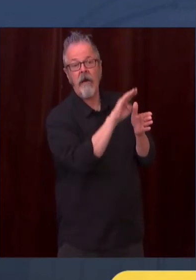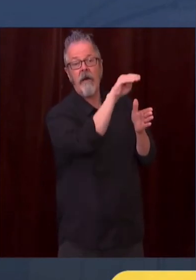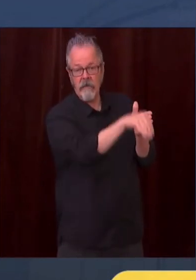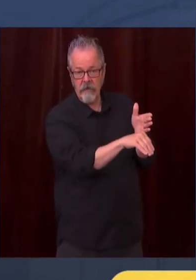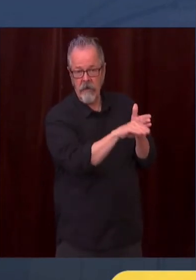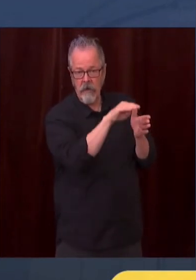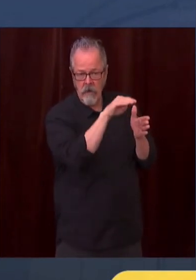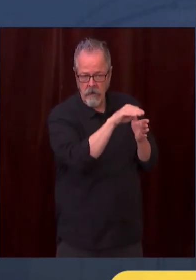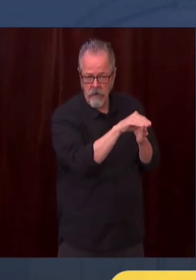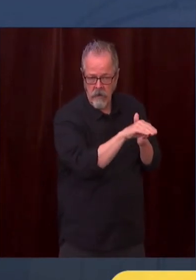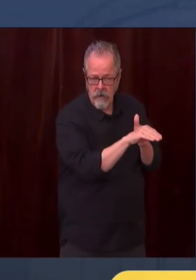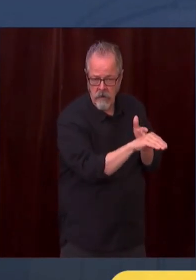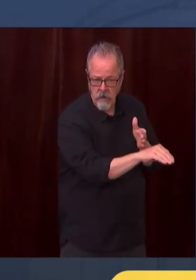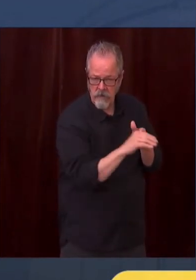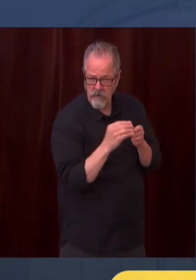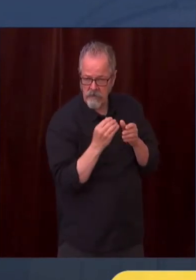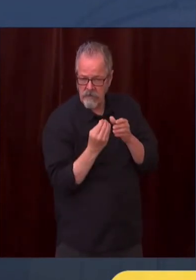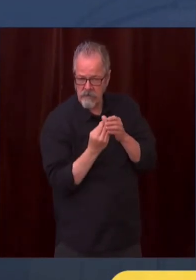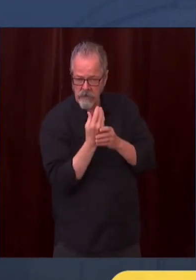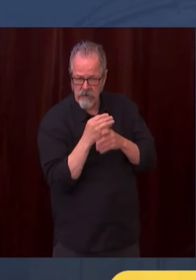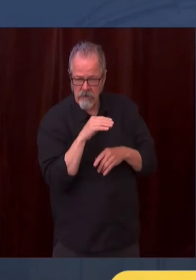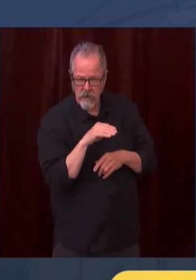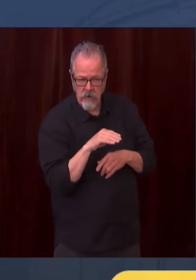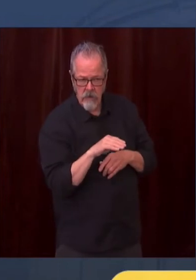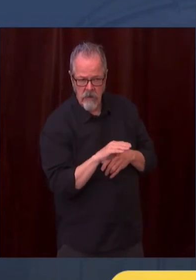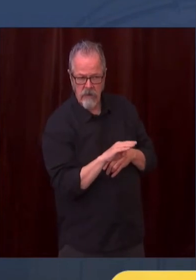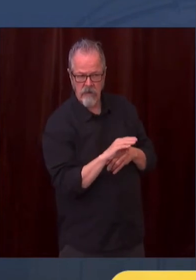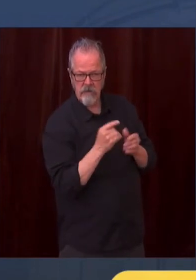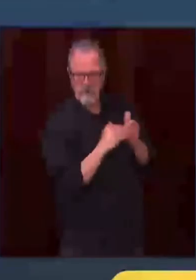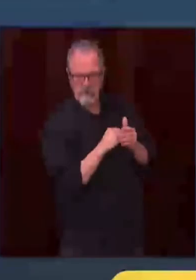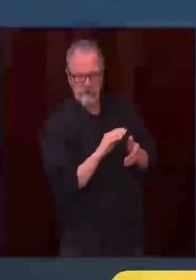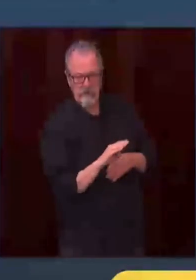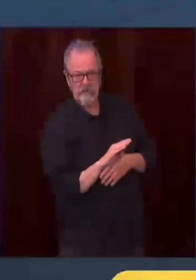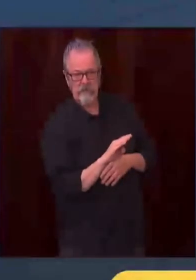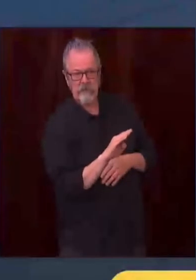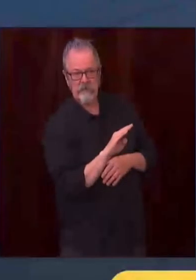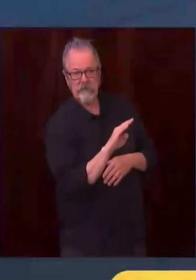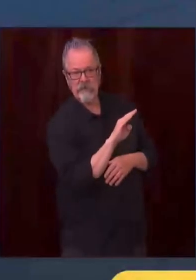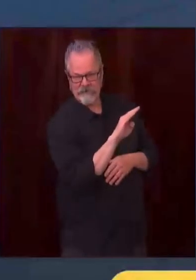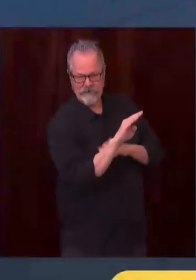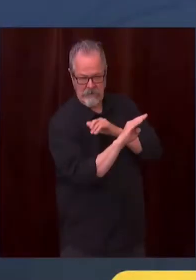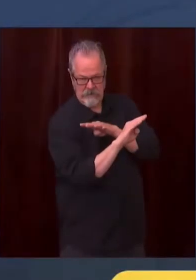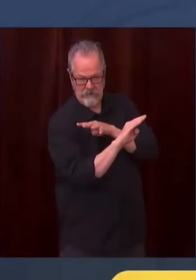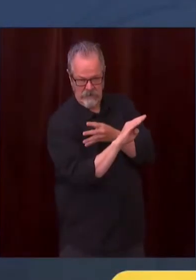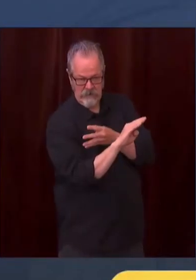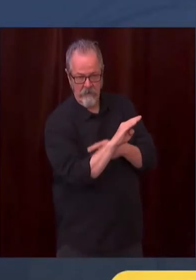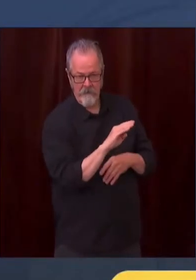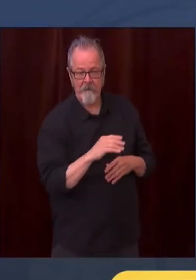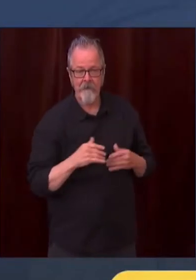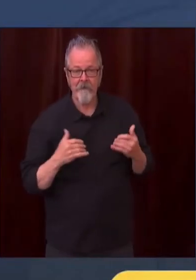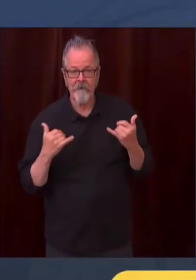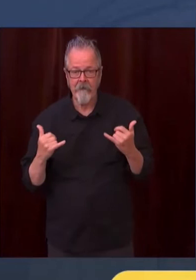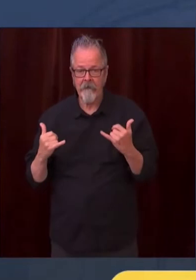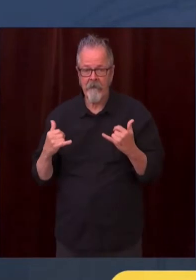surge, which you'll notice just to now switch to the next to show a blow up of the last two weeks. You'll